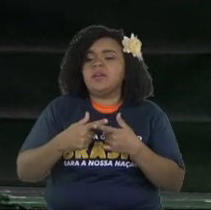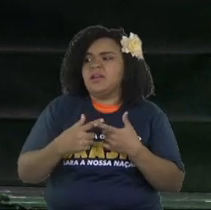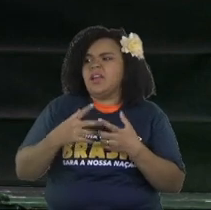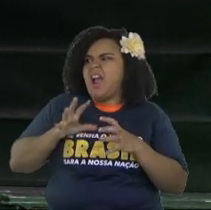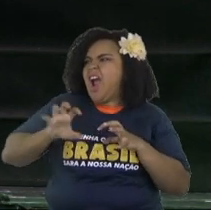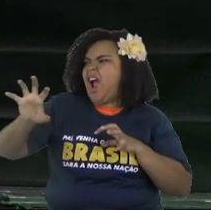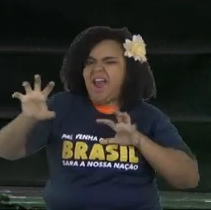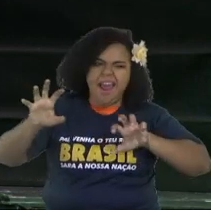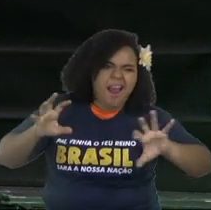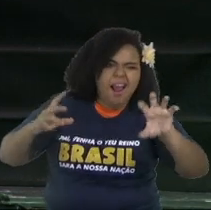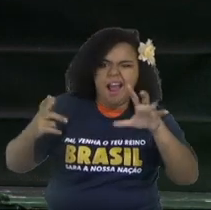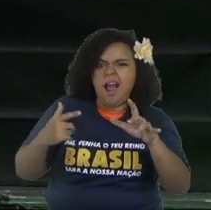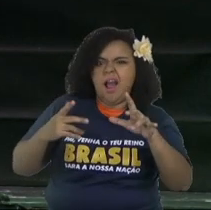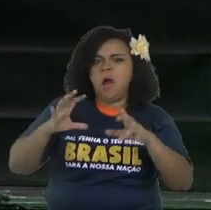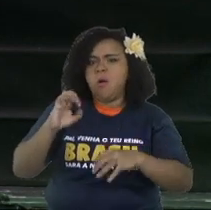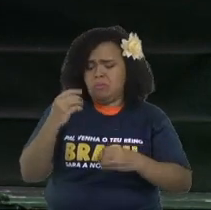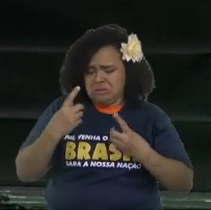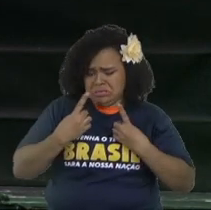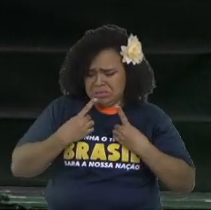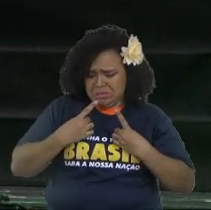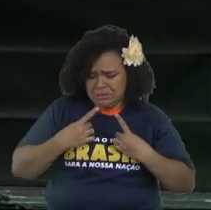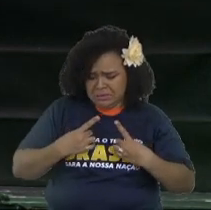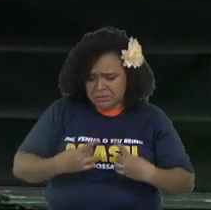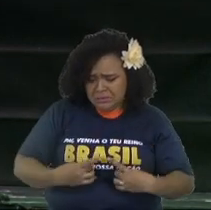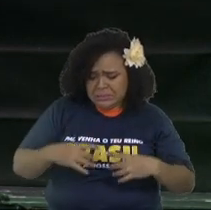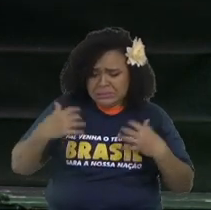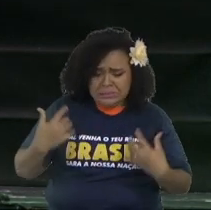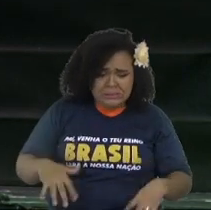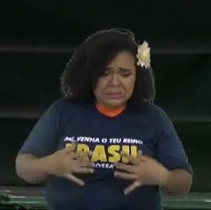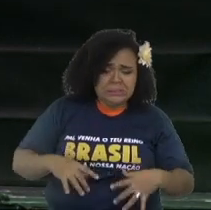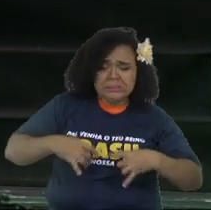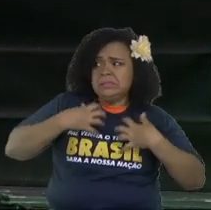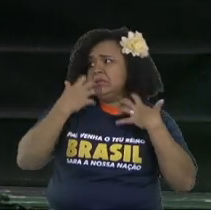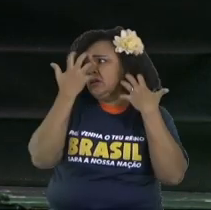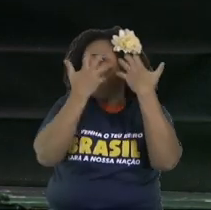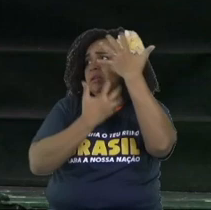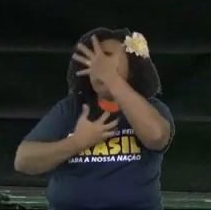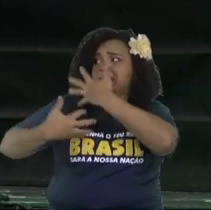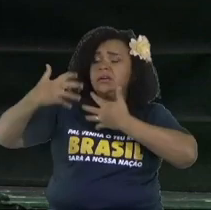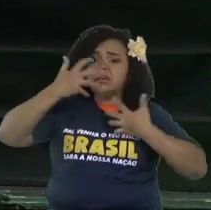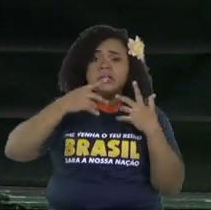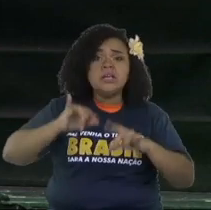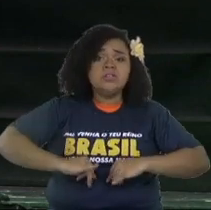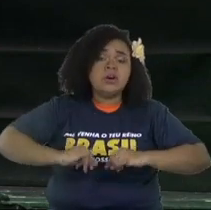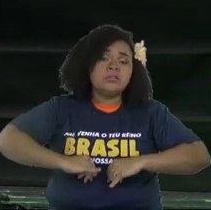What does it matter if you have, like, a lot of money and you don't have emotional health?